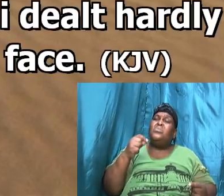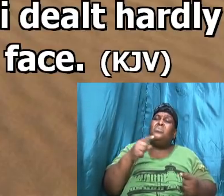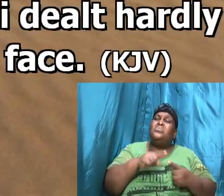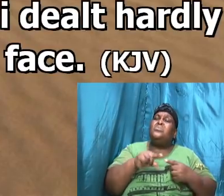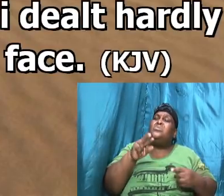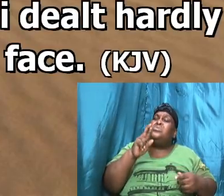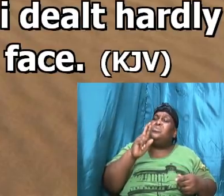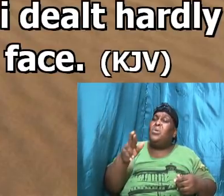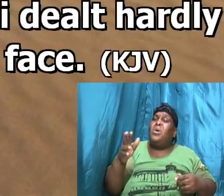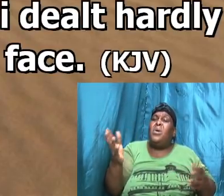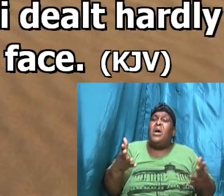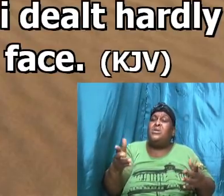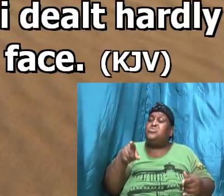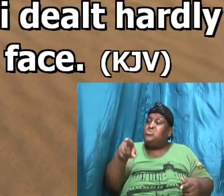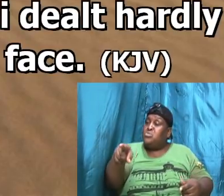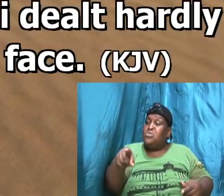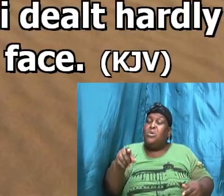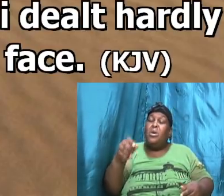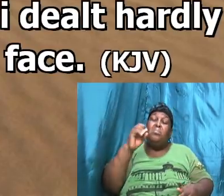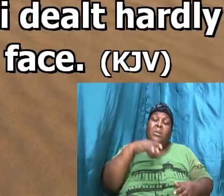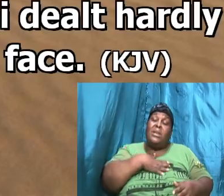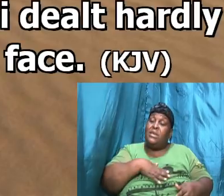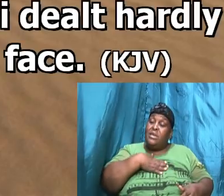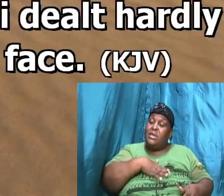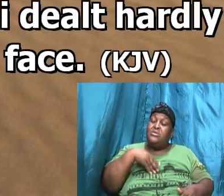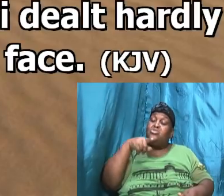do to her as it pleaseth thee